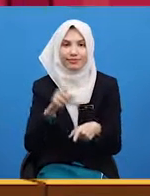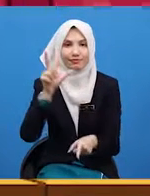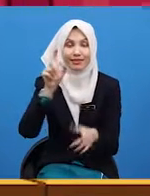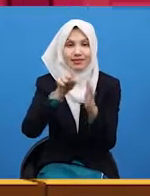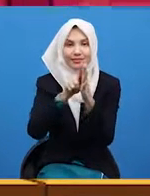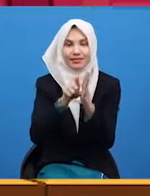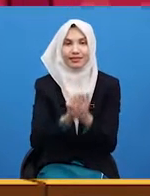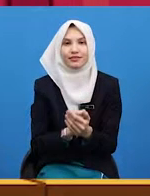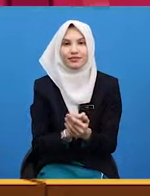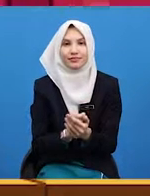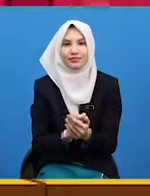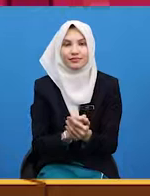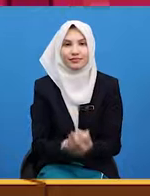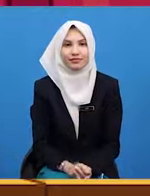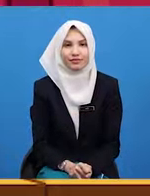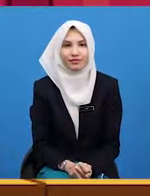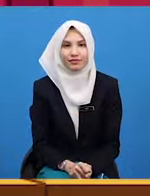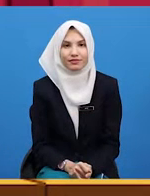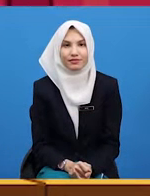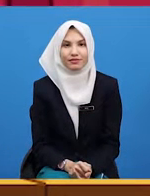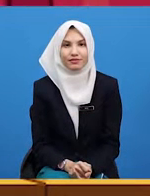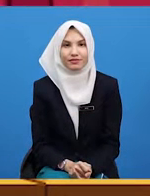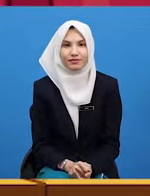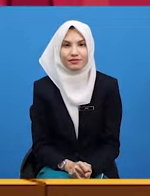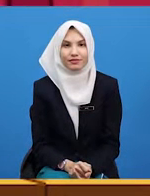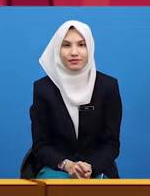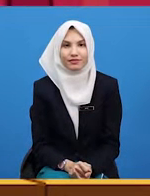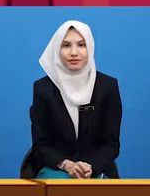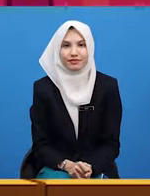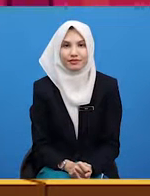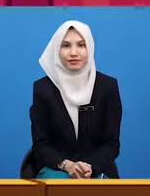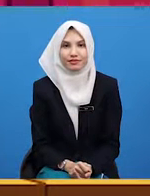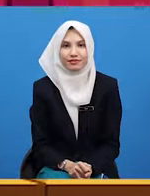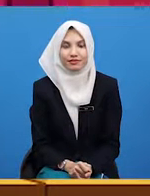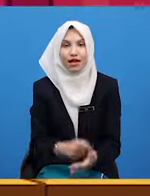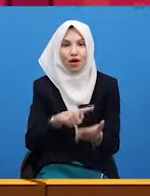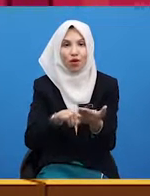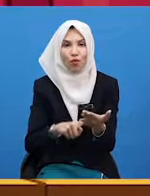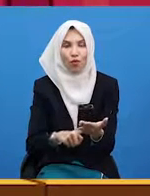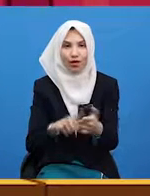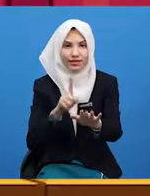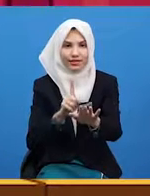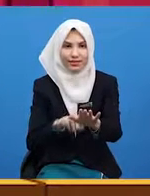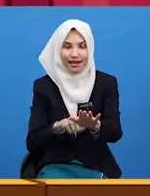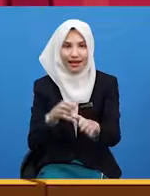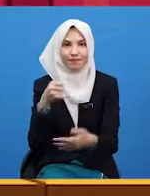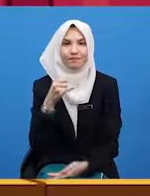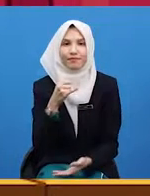Time on the buzzer Here we go What time is it?